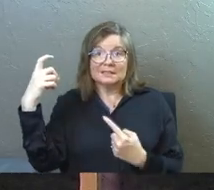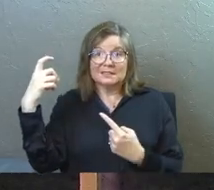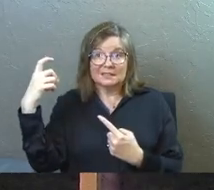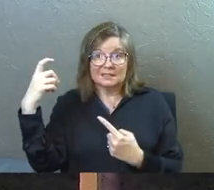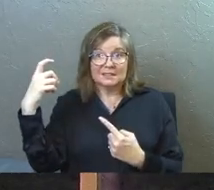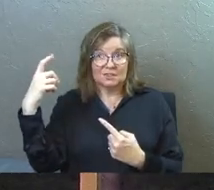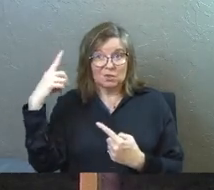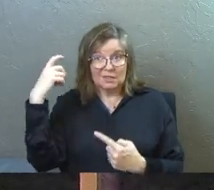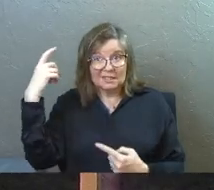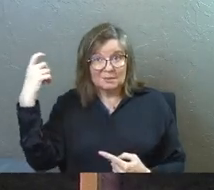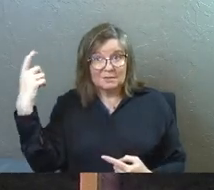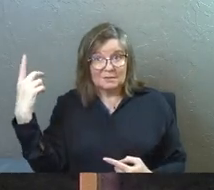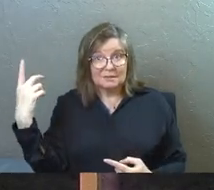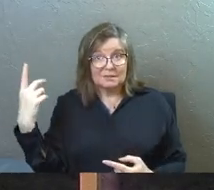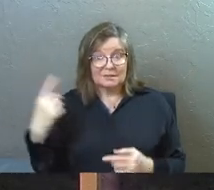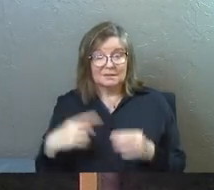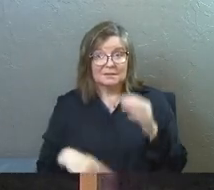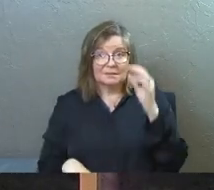Dreams.